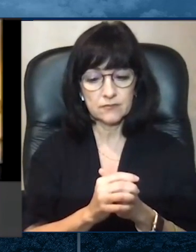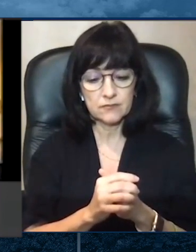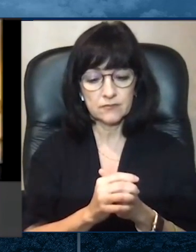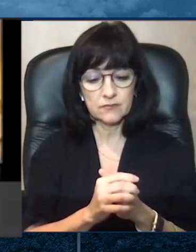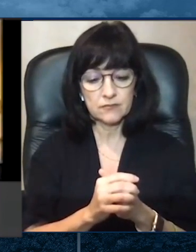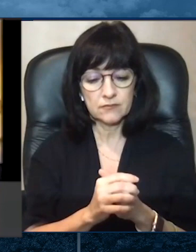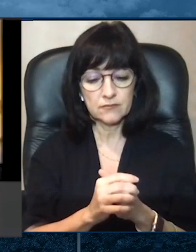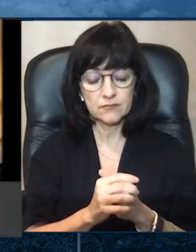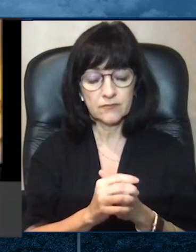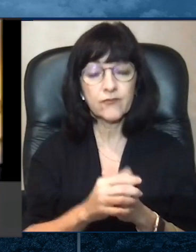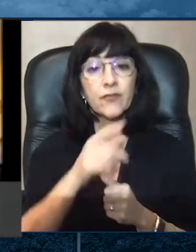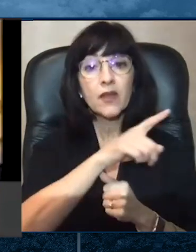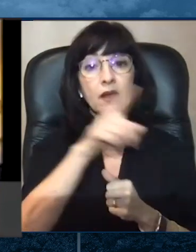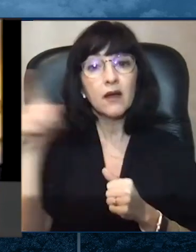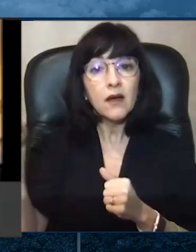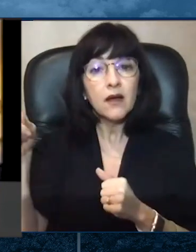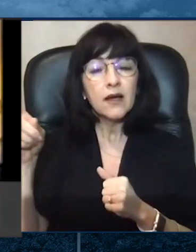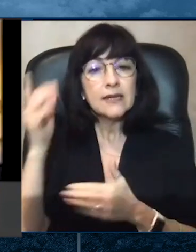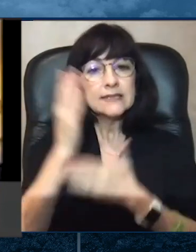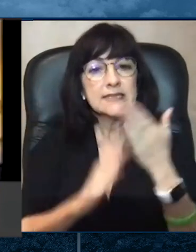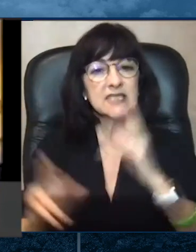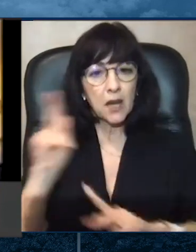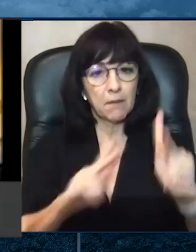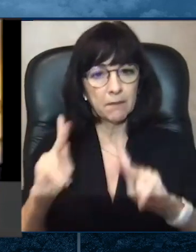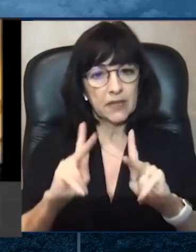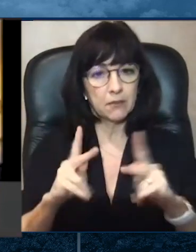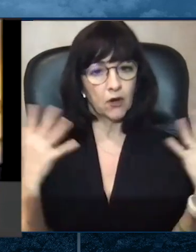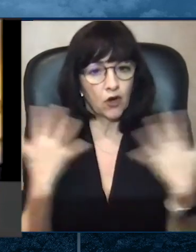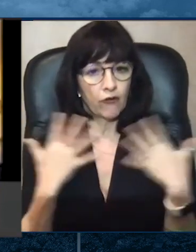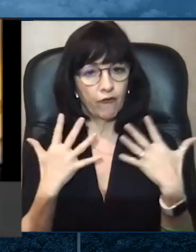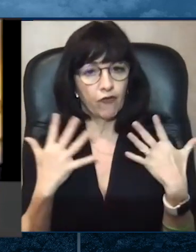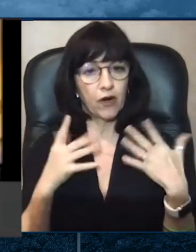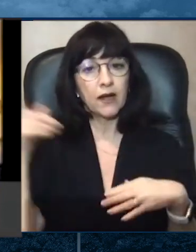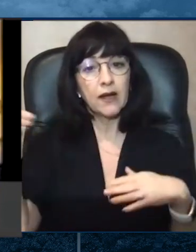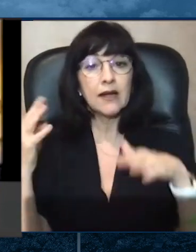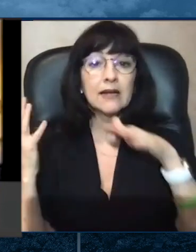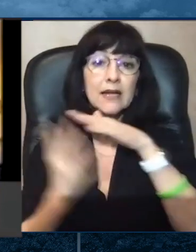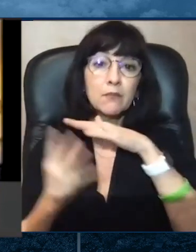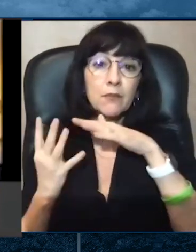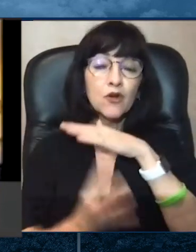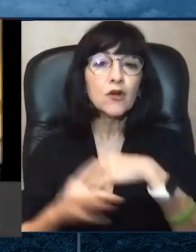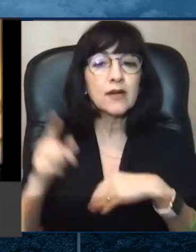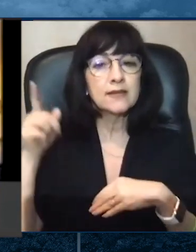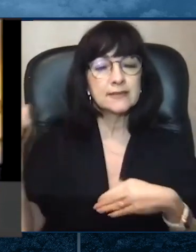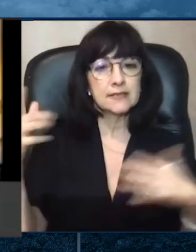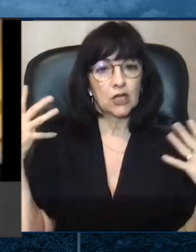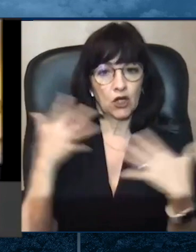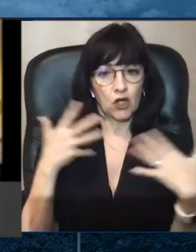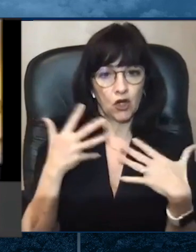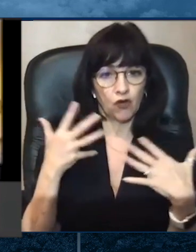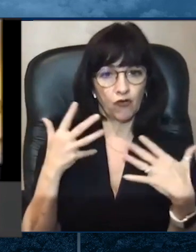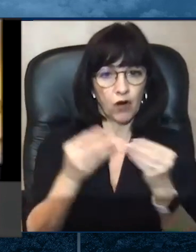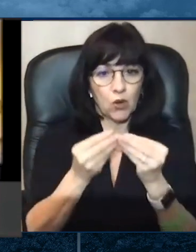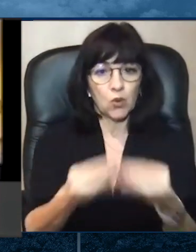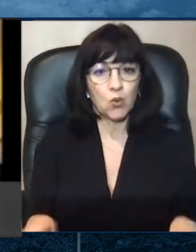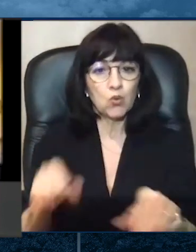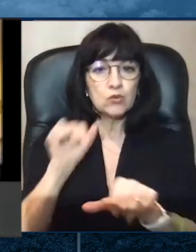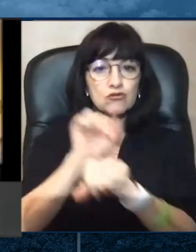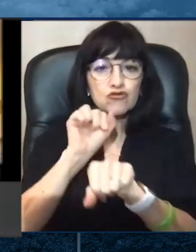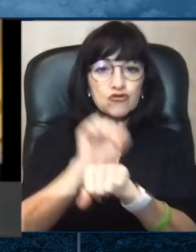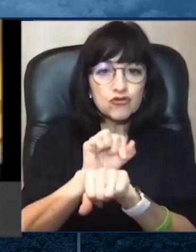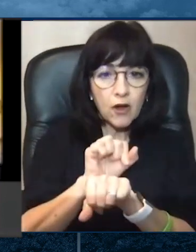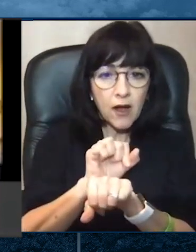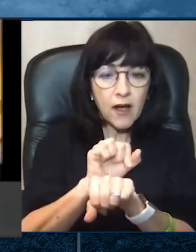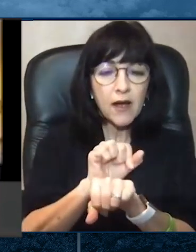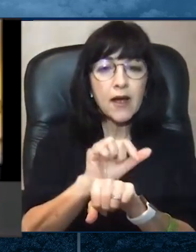acceso a seguro médico, la cual los ponen a ellos y a las demás personas en riesgo.